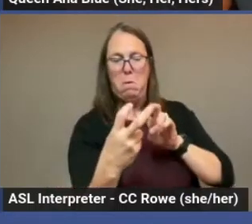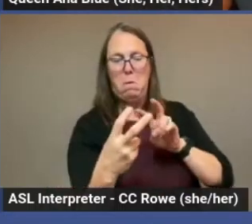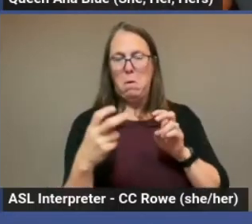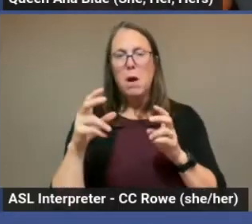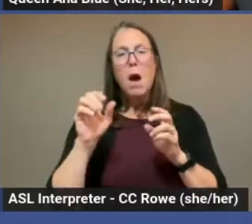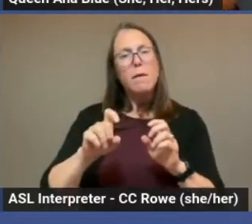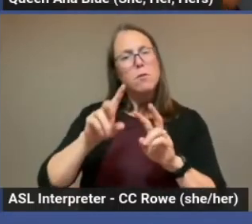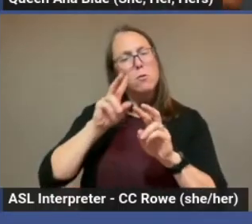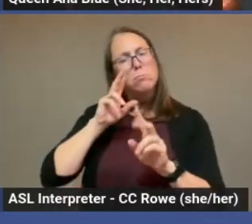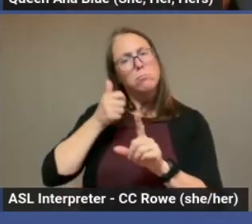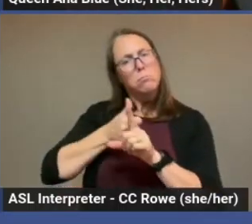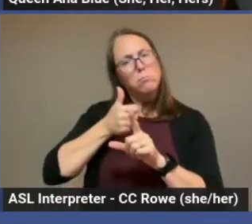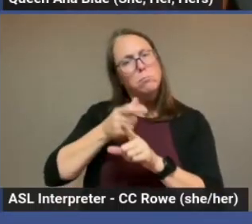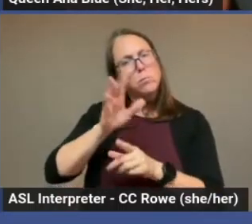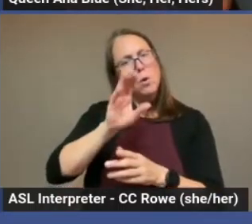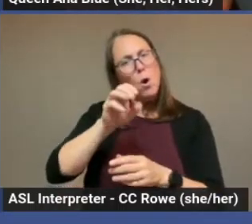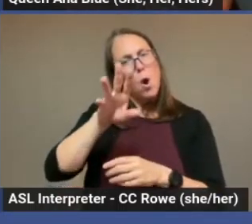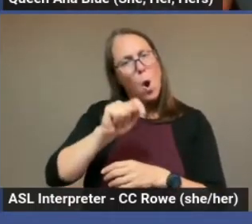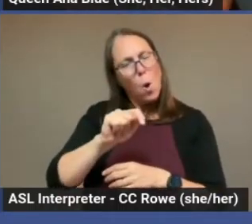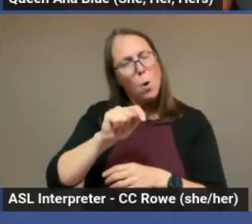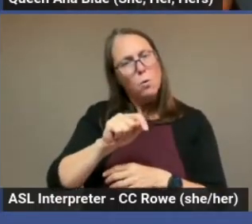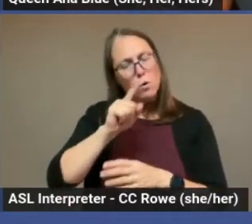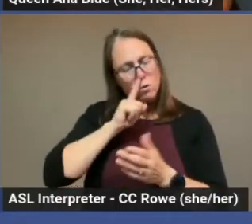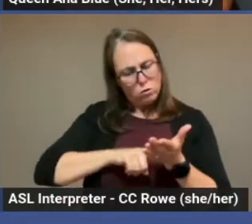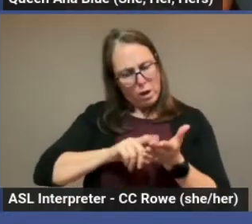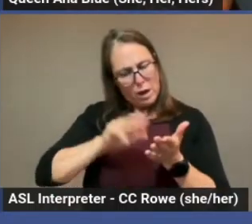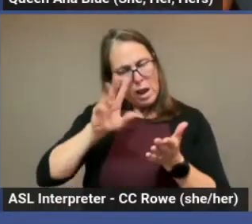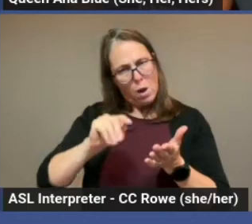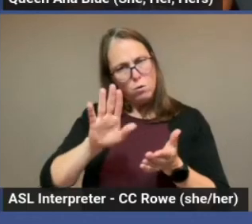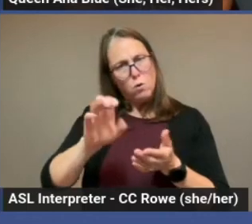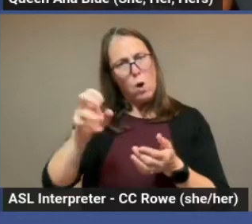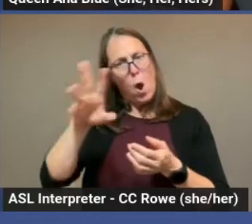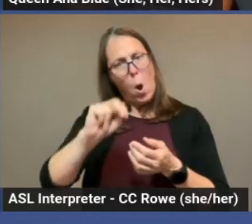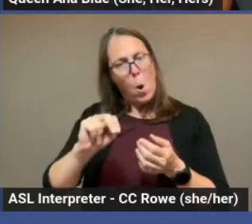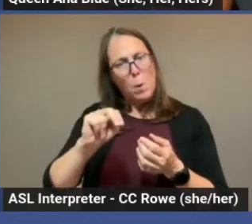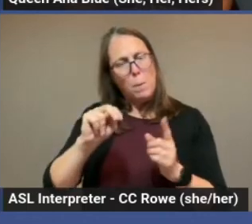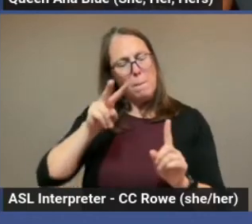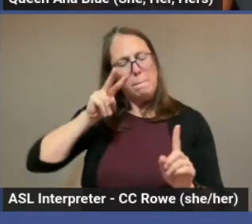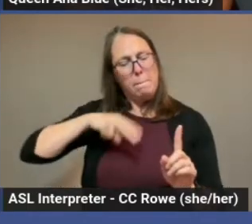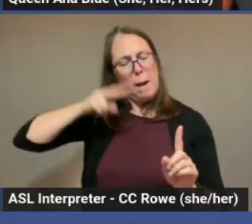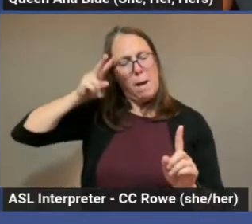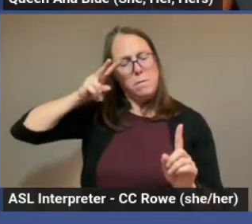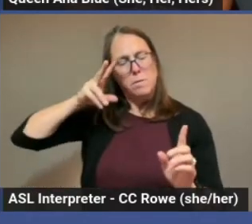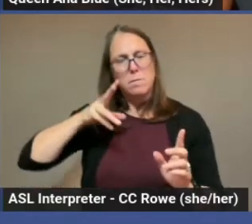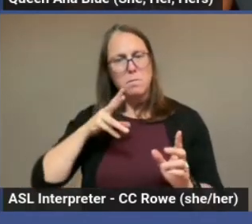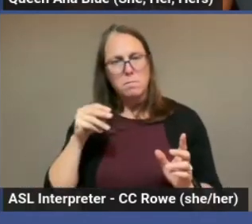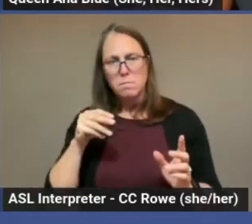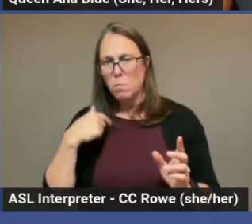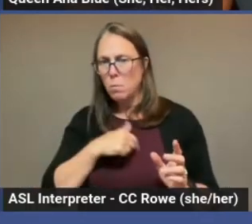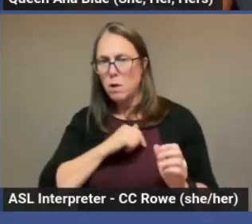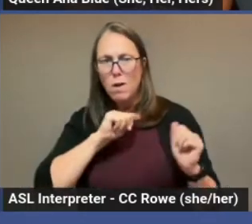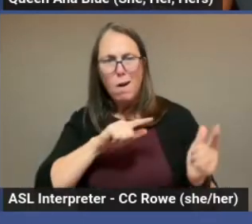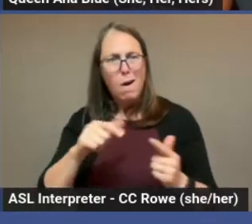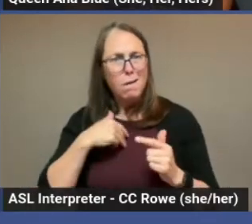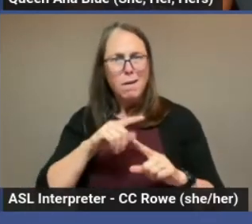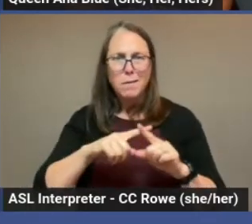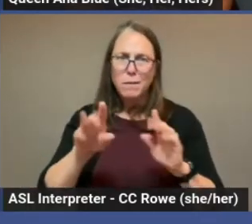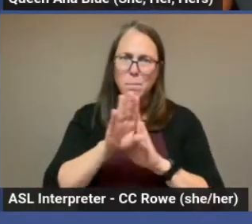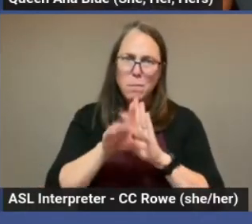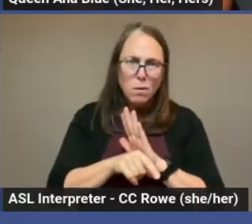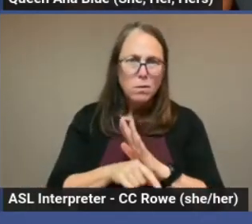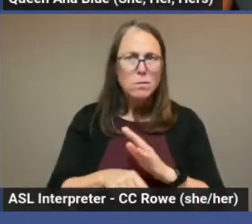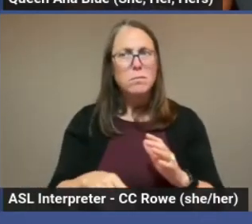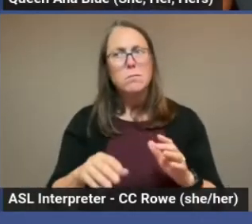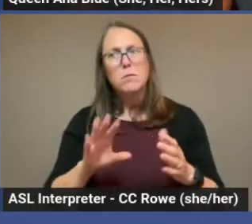that people that we are talking to are going to have their own biases too. We all come from different cultures, different environments,